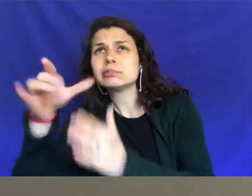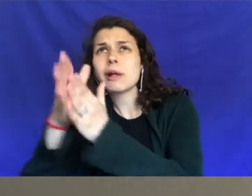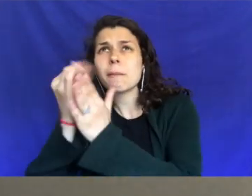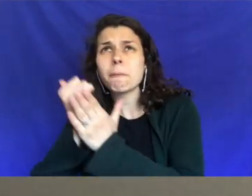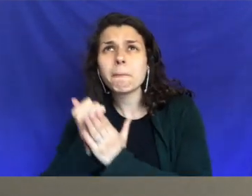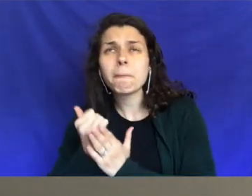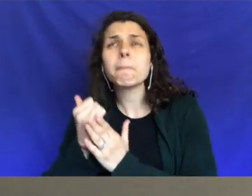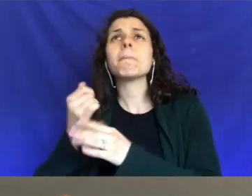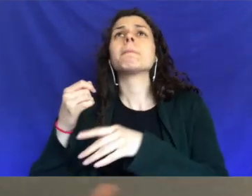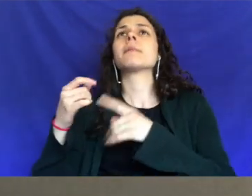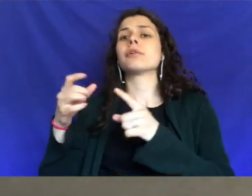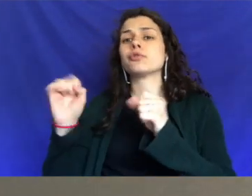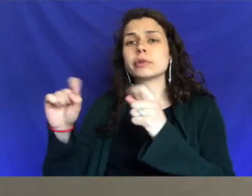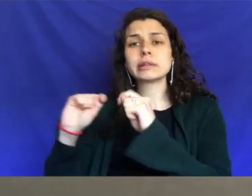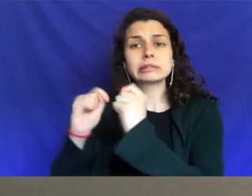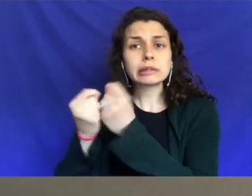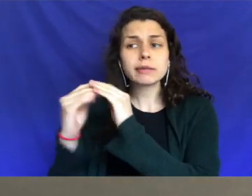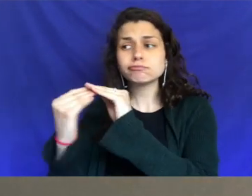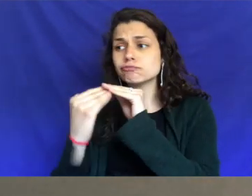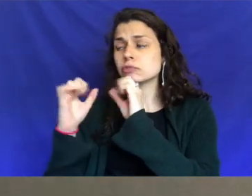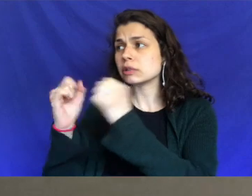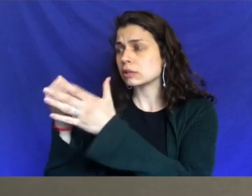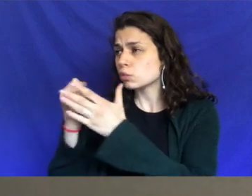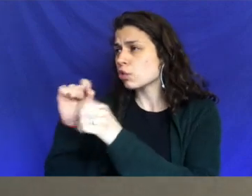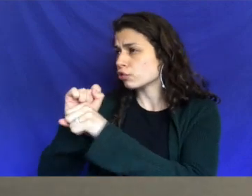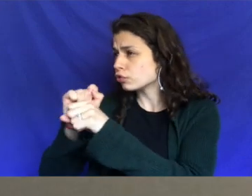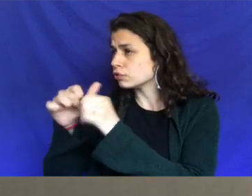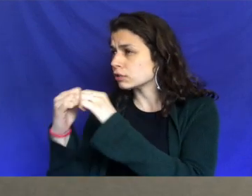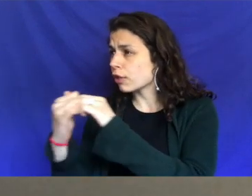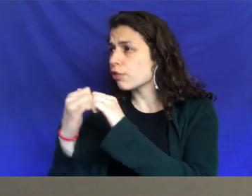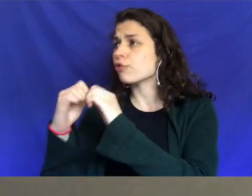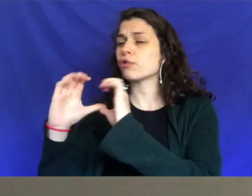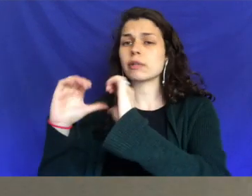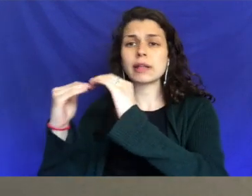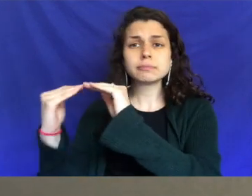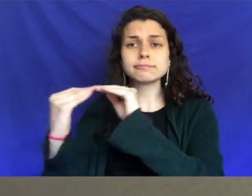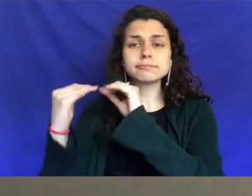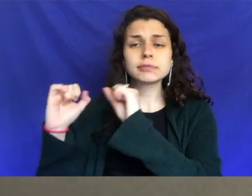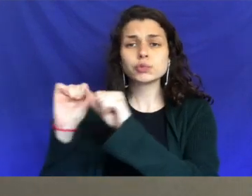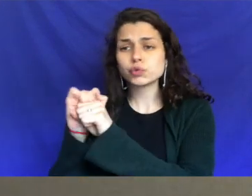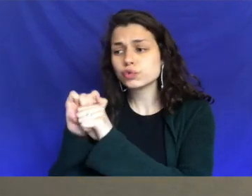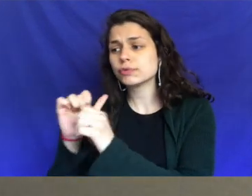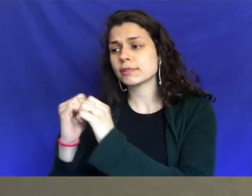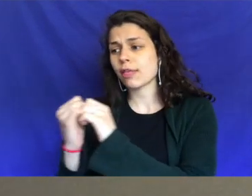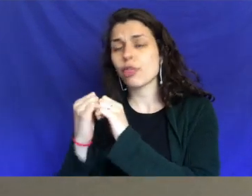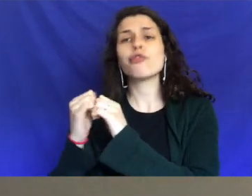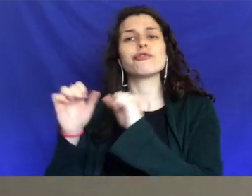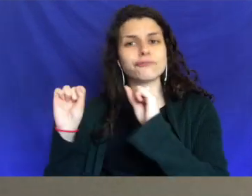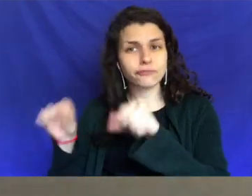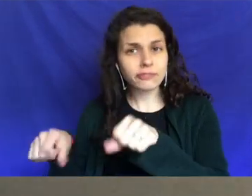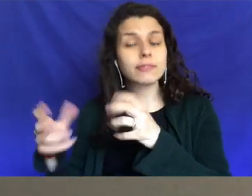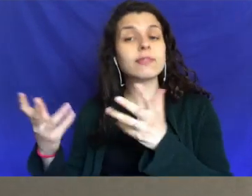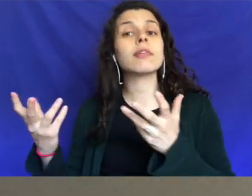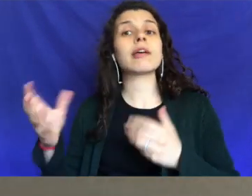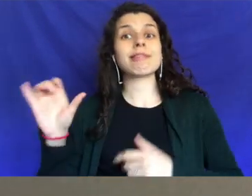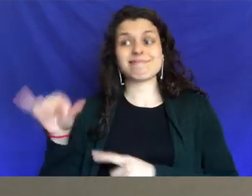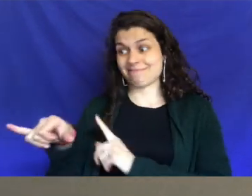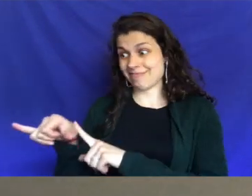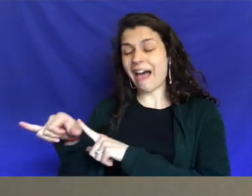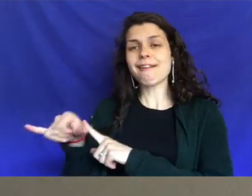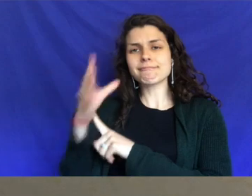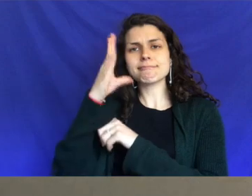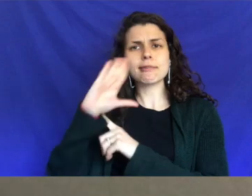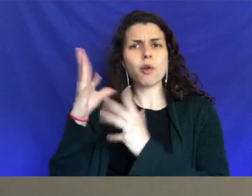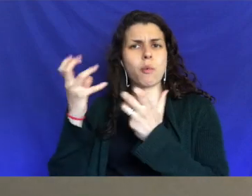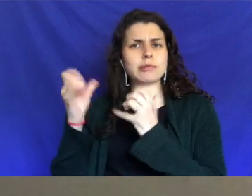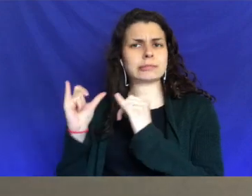of somebody with them. You can work with a teammate. can work with a partner. You can work with another classmate on this assignment. You can work alongside them guys. That's how God wants